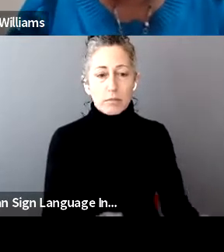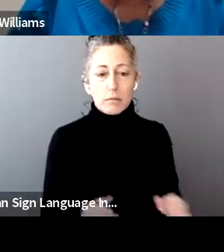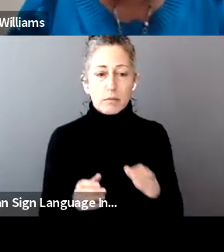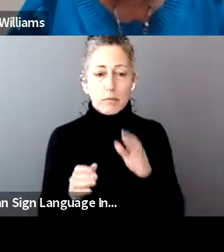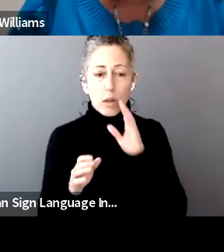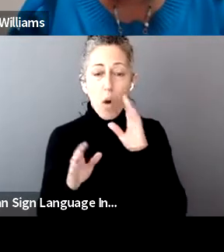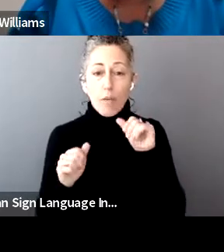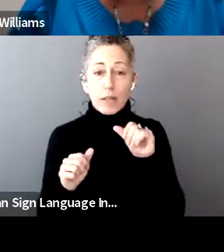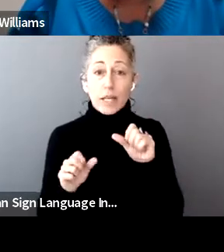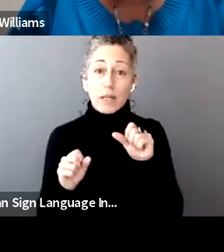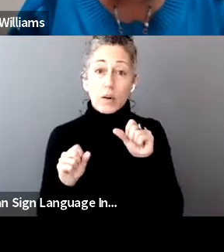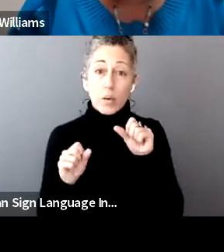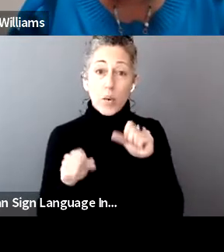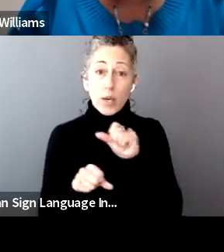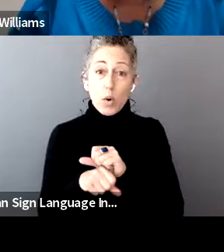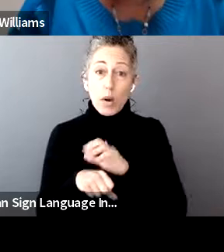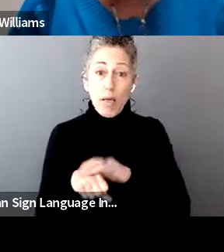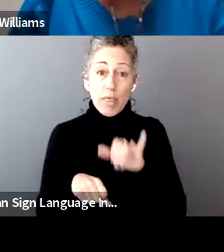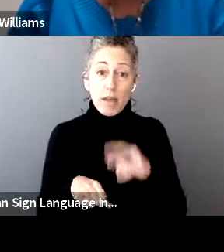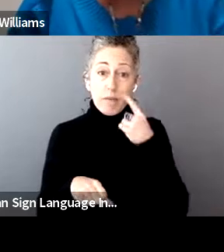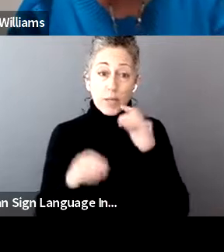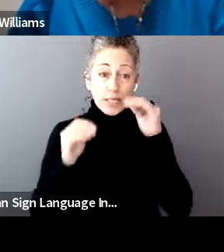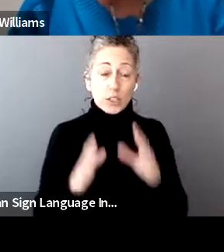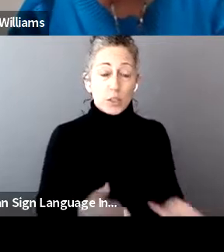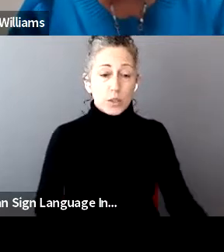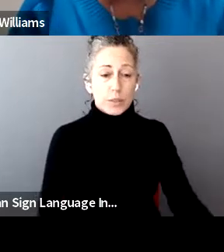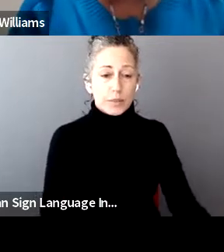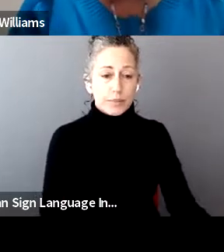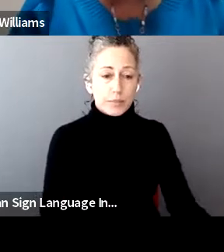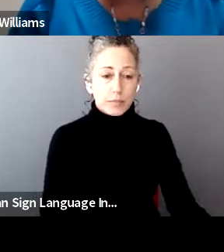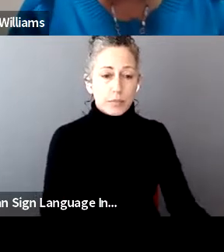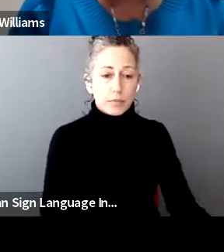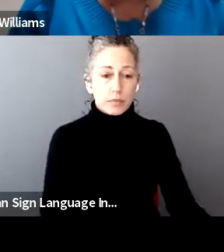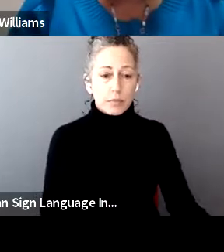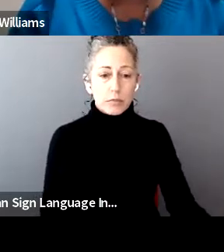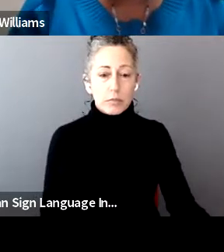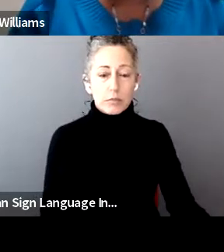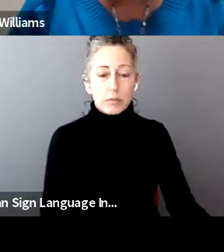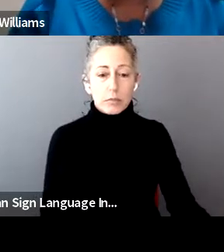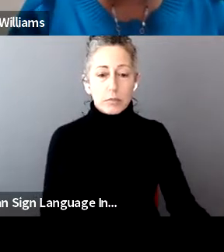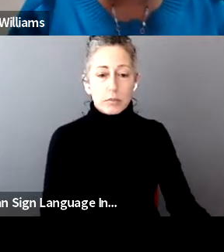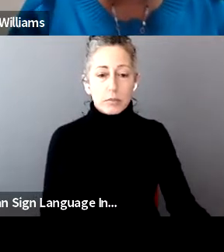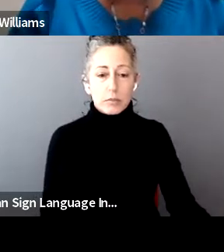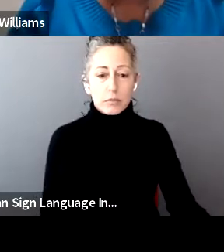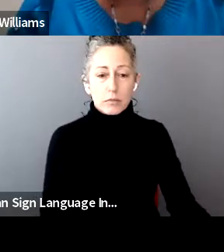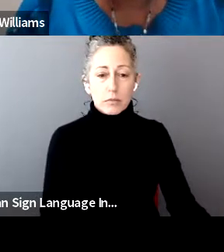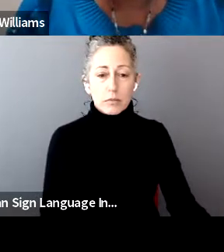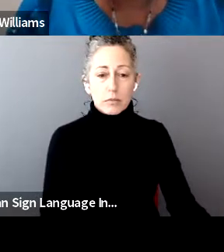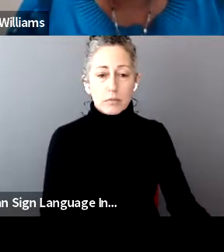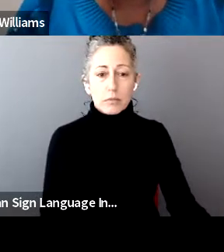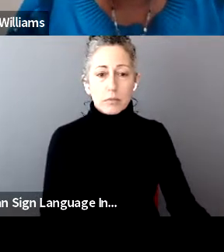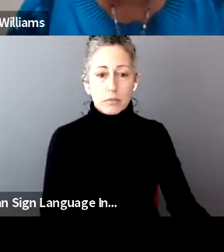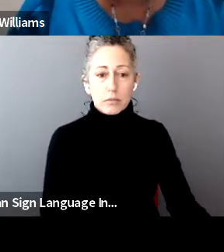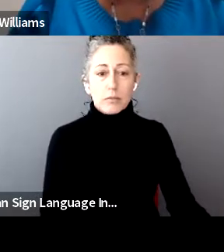going further for the teachers to increase that. Absolutely. Yeah. Because they're buying